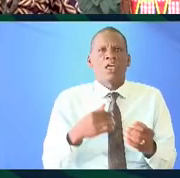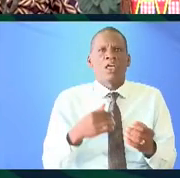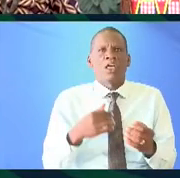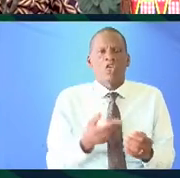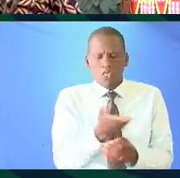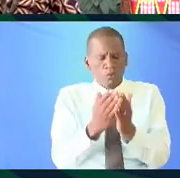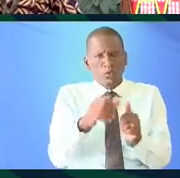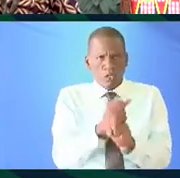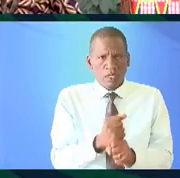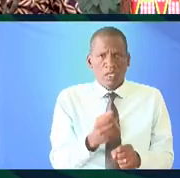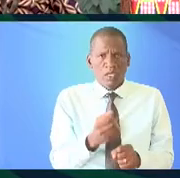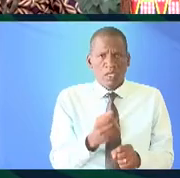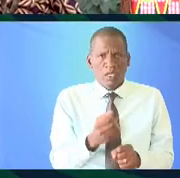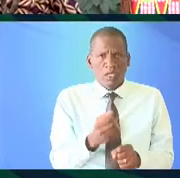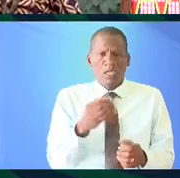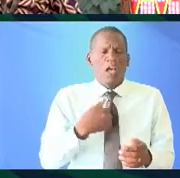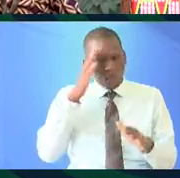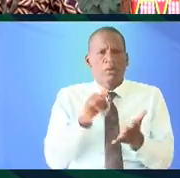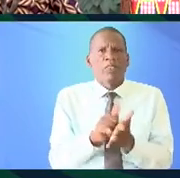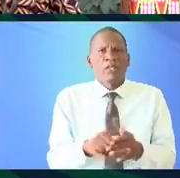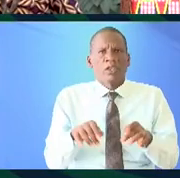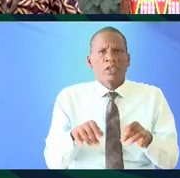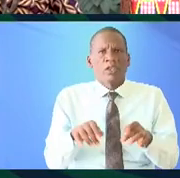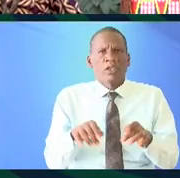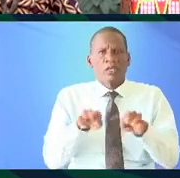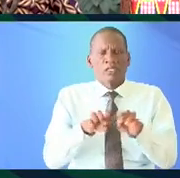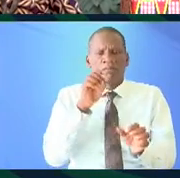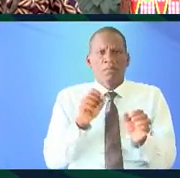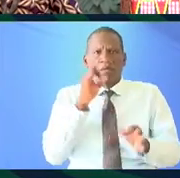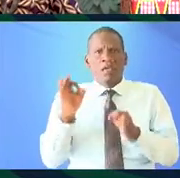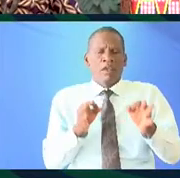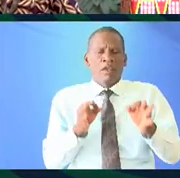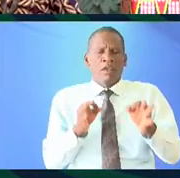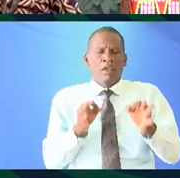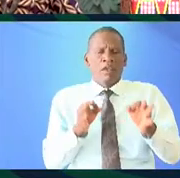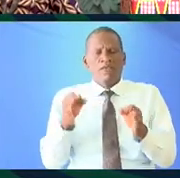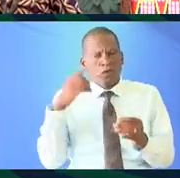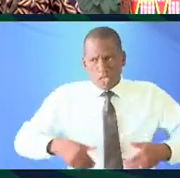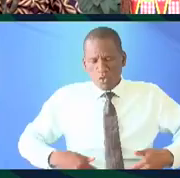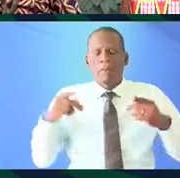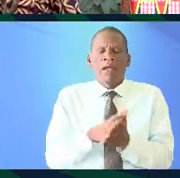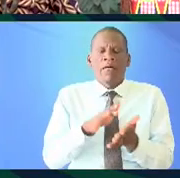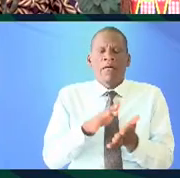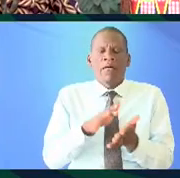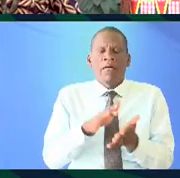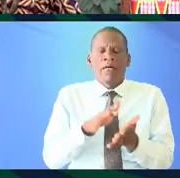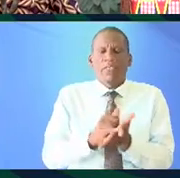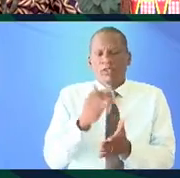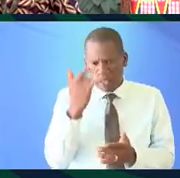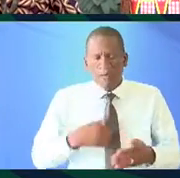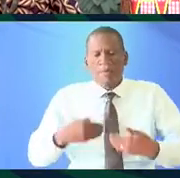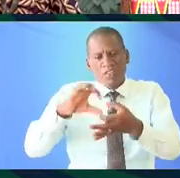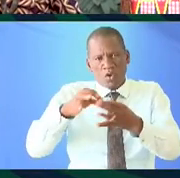and those books you're doing have you considered them even if in the for the younger generation and that's where